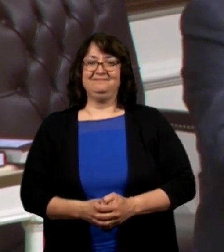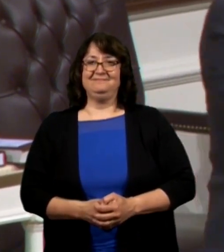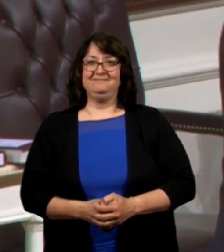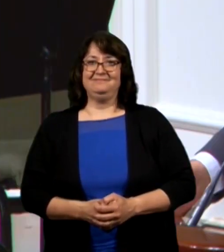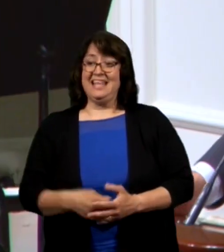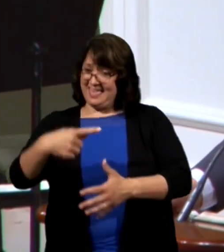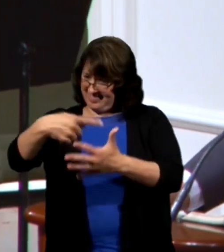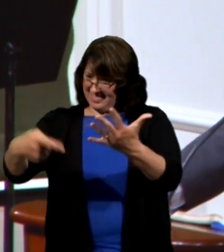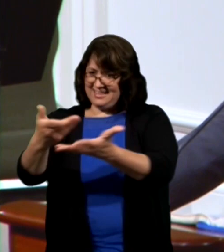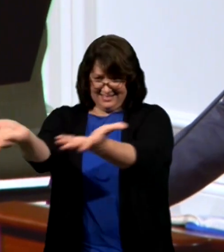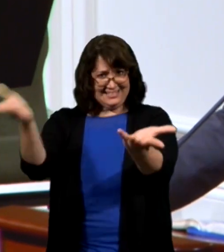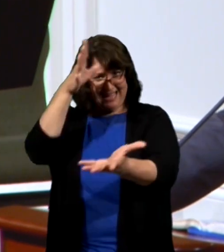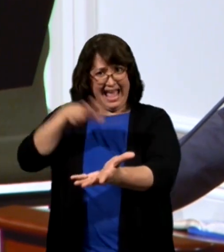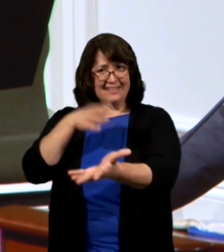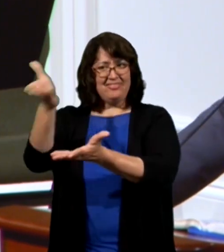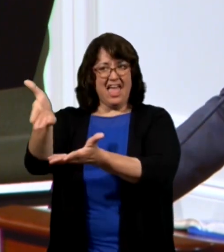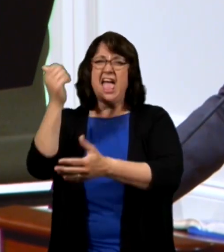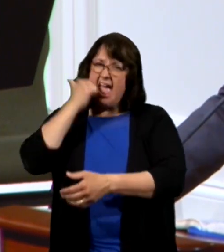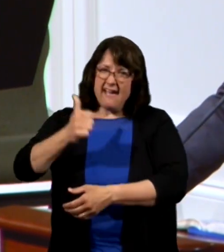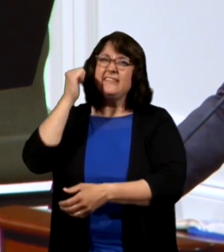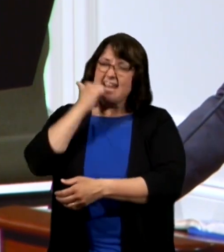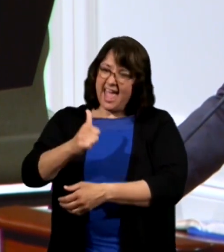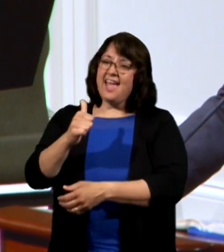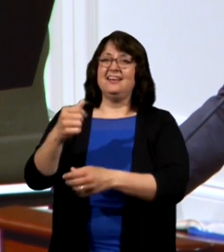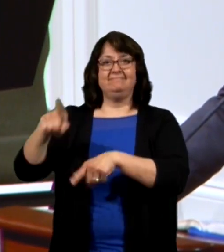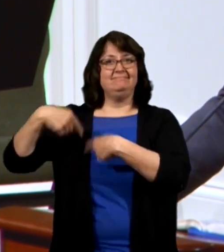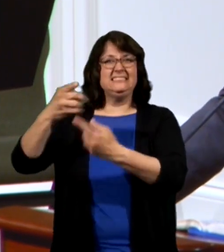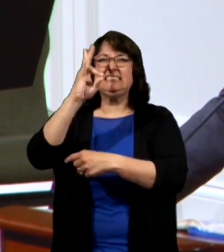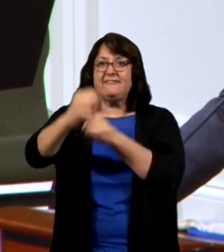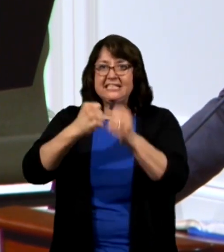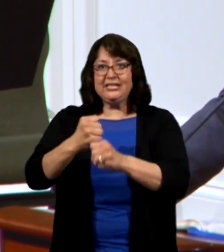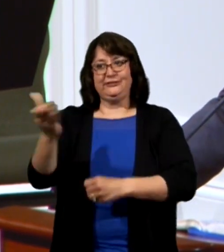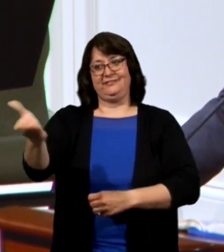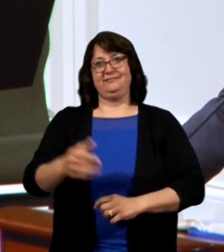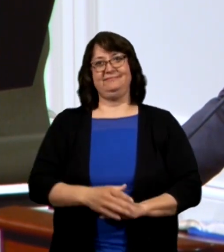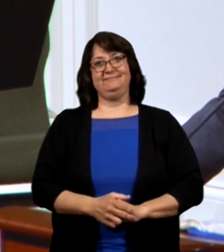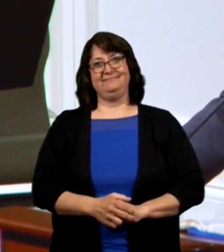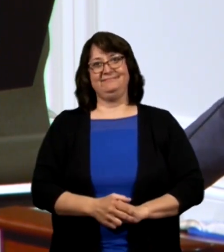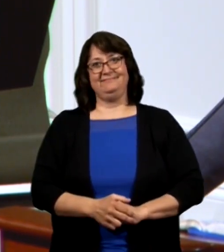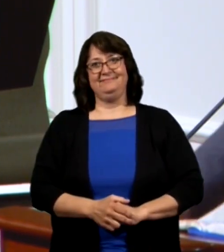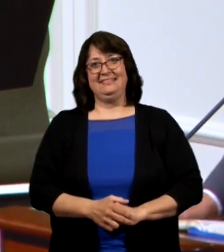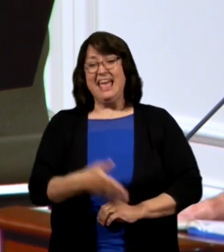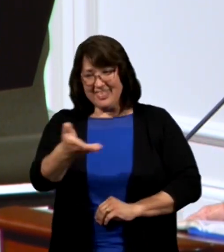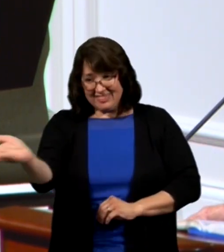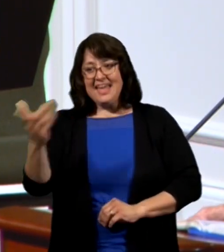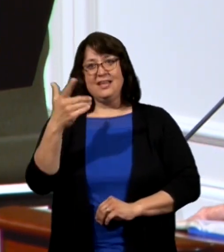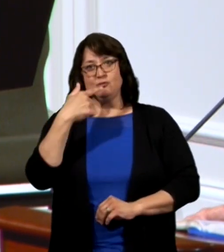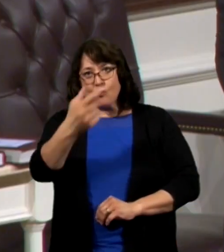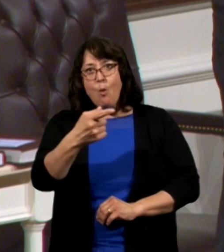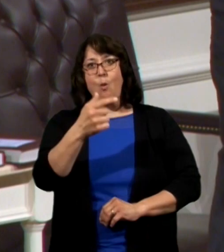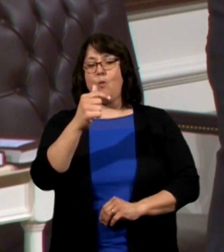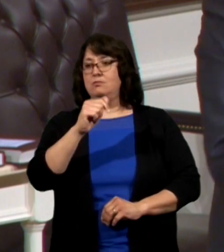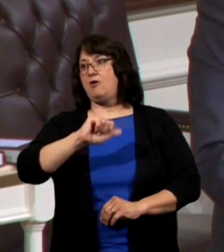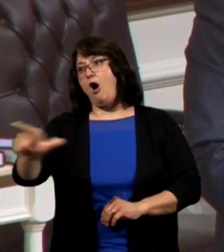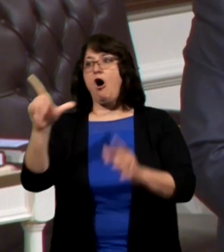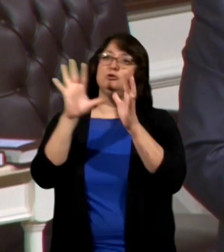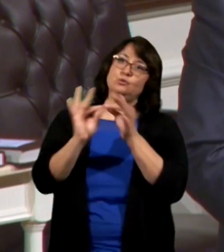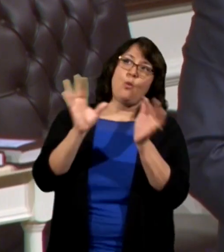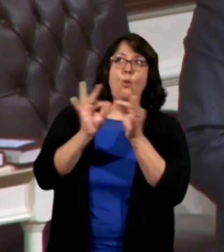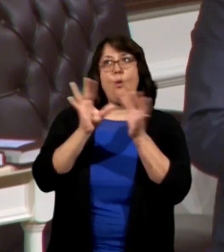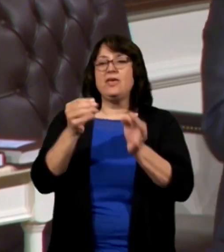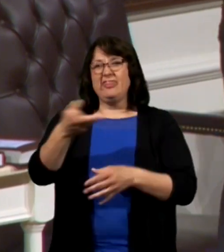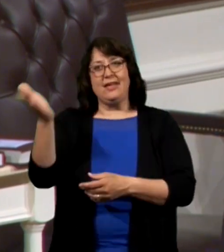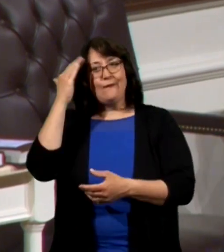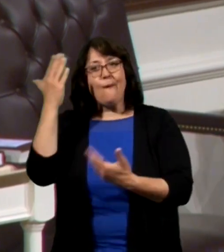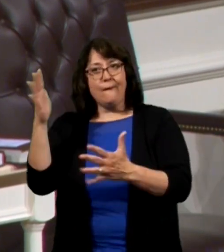these guys have been in there every day for the last seven years they have told every story they know